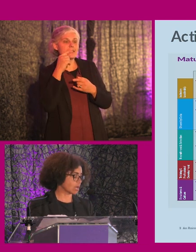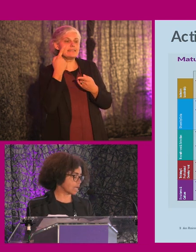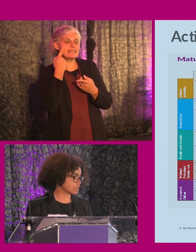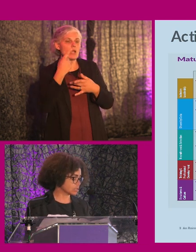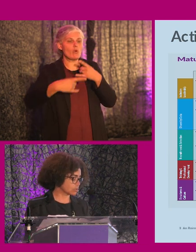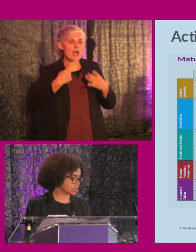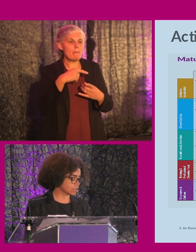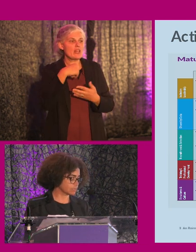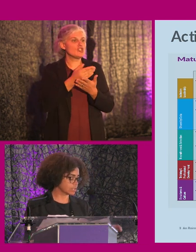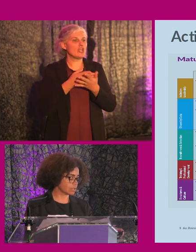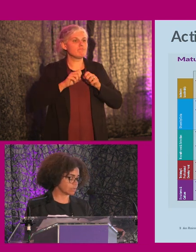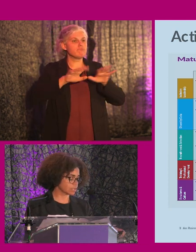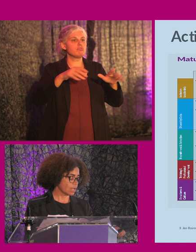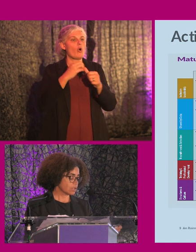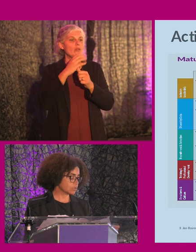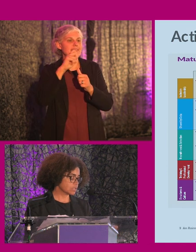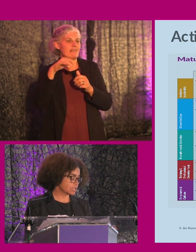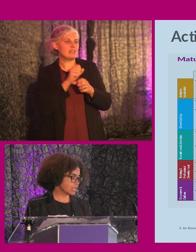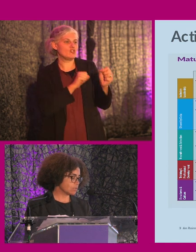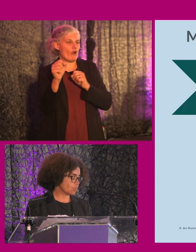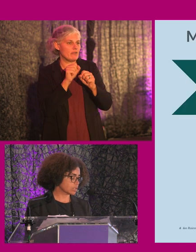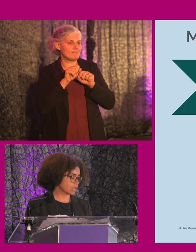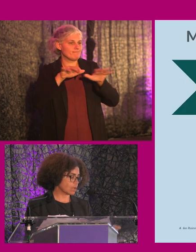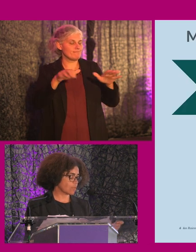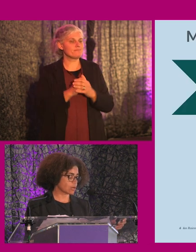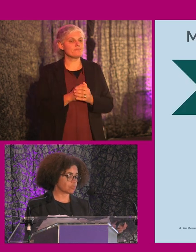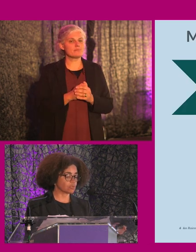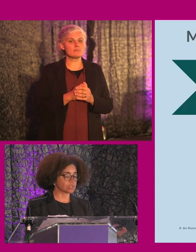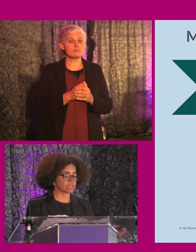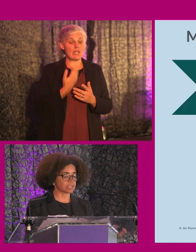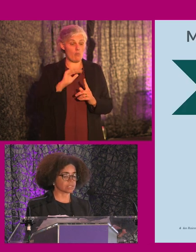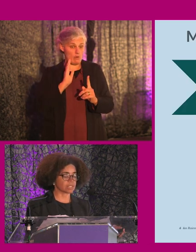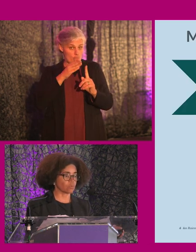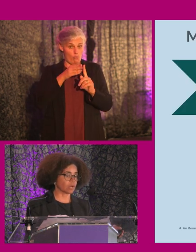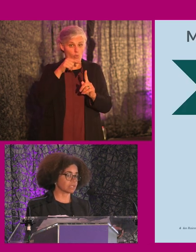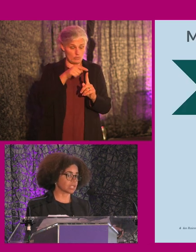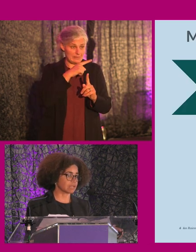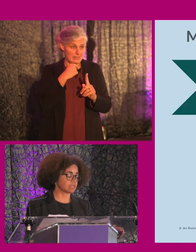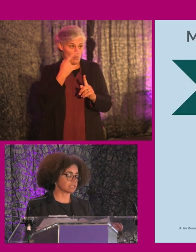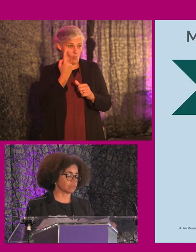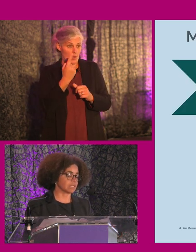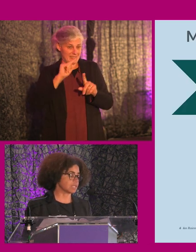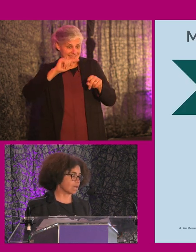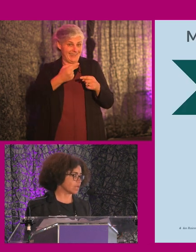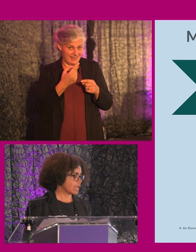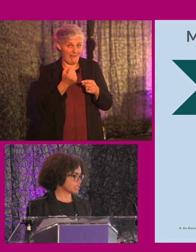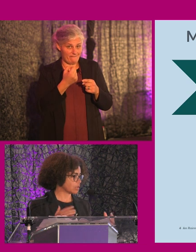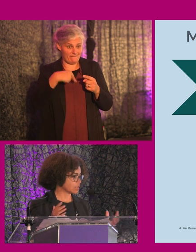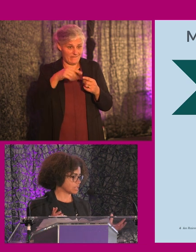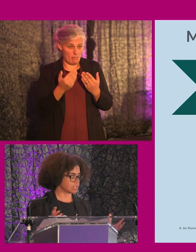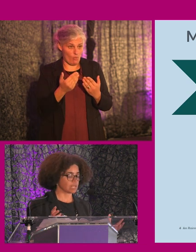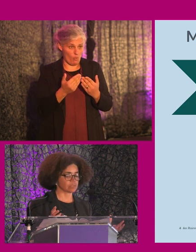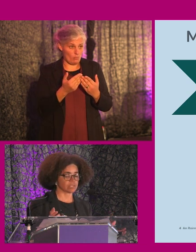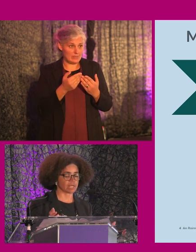you know, share our lessons across the civil service. So essentially what, um, our approach to this, as I say, one of the challenges that we did have is